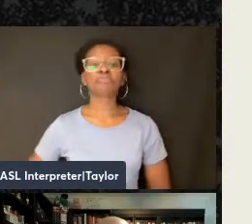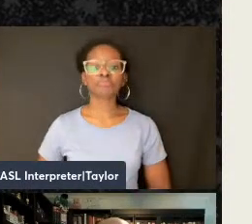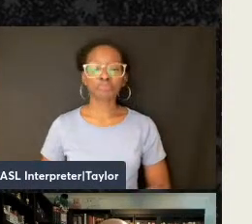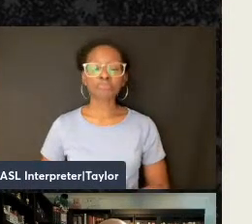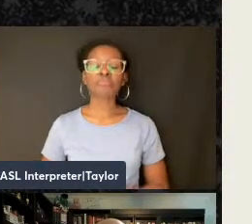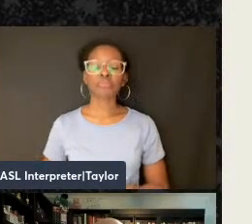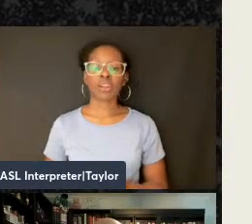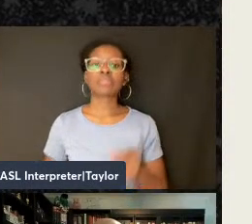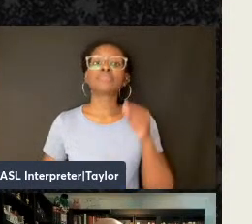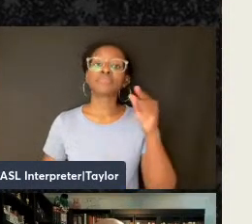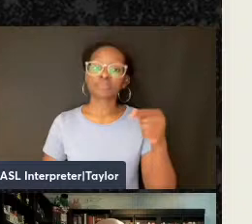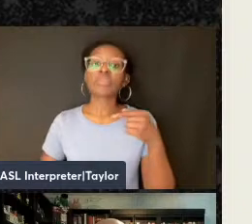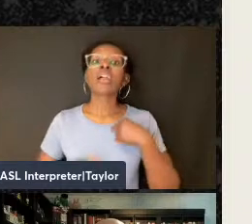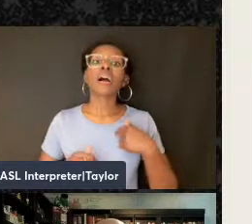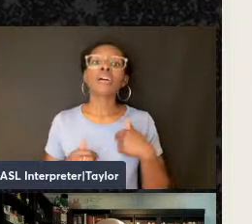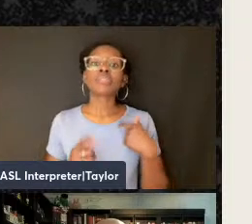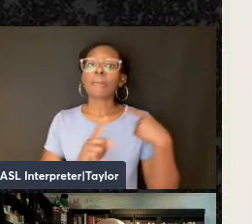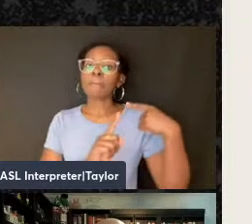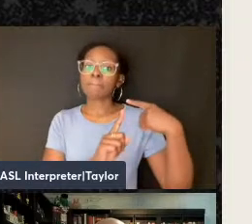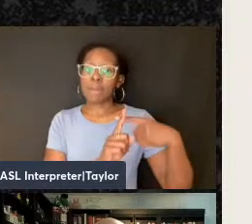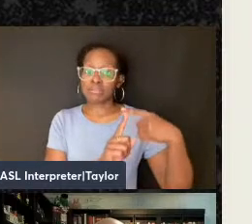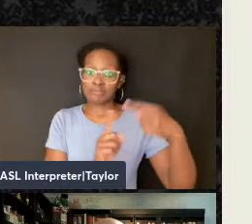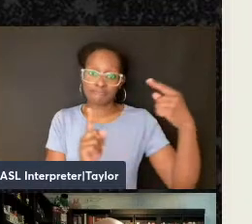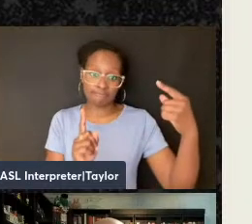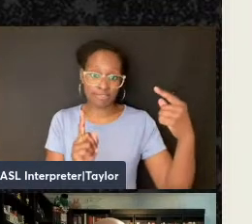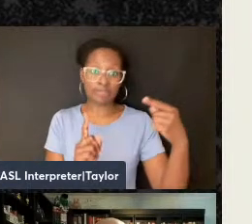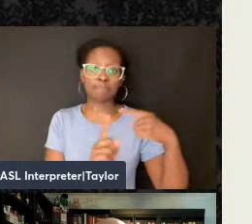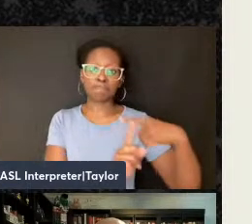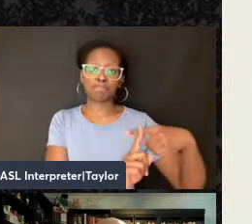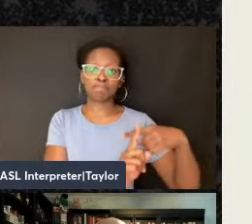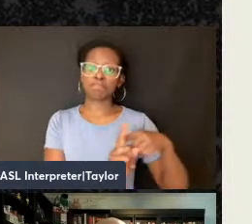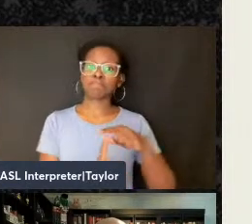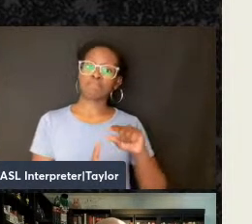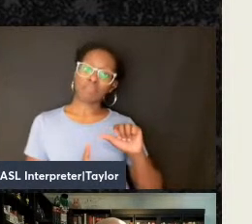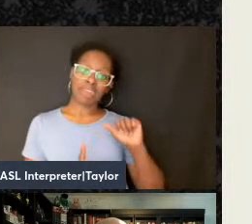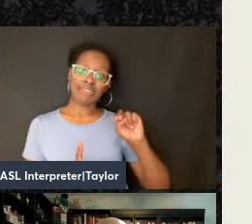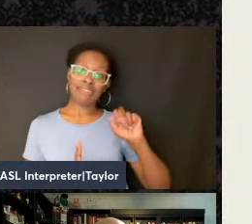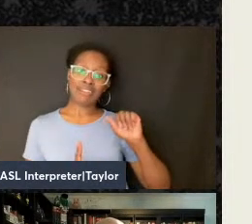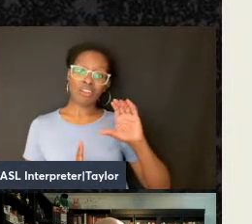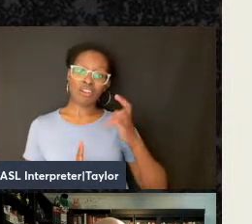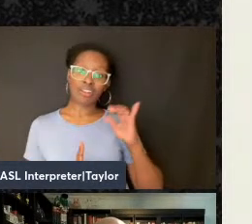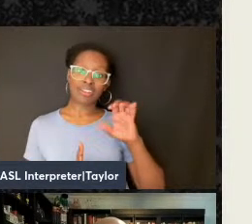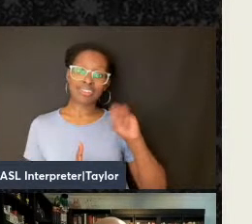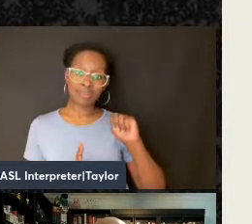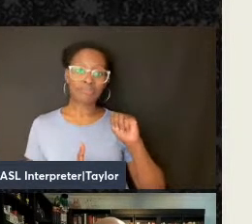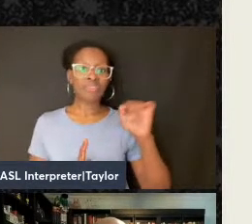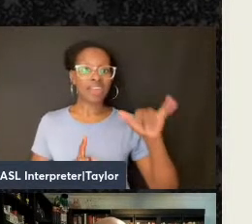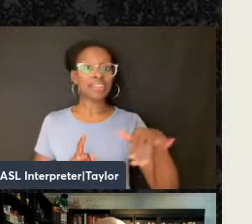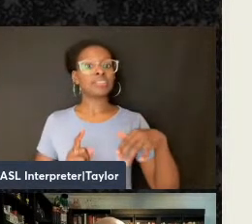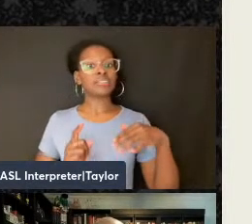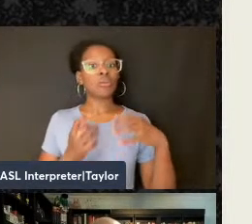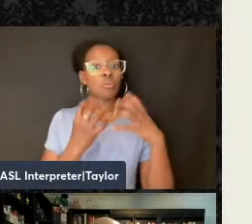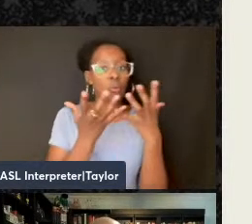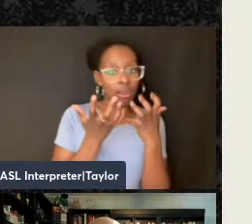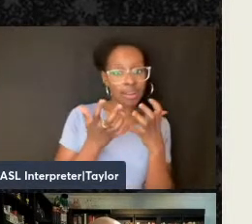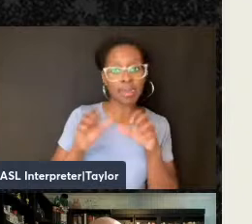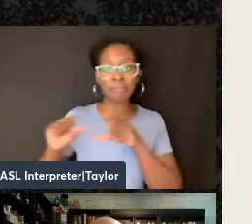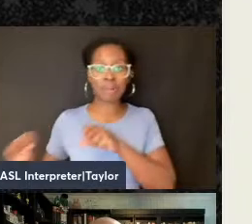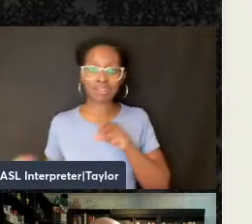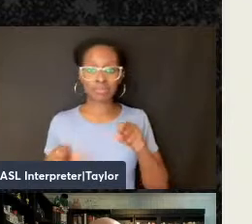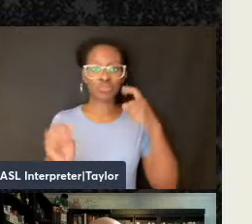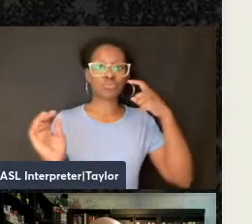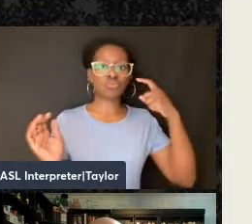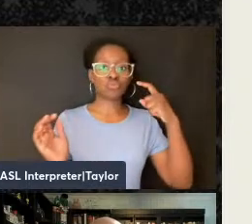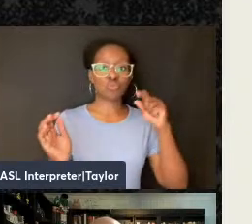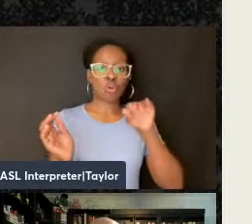doctrine, anarchism holds that it is both desirable and possible to reorganize society and institutions